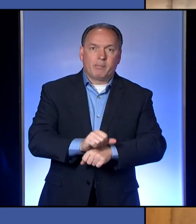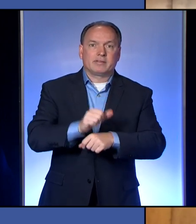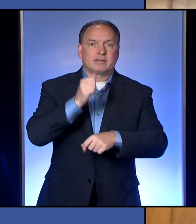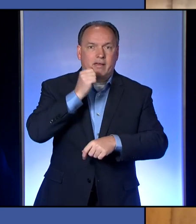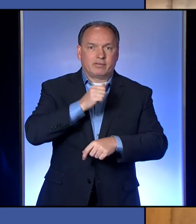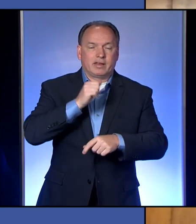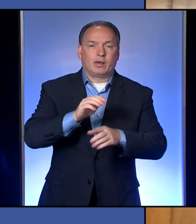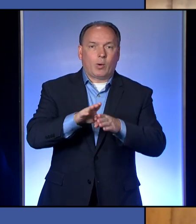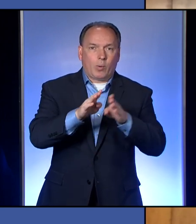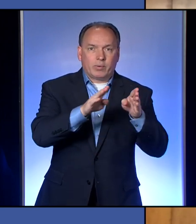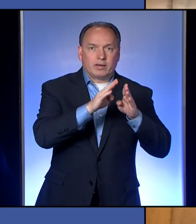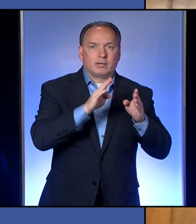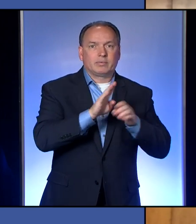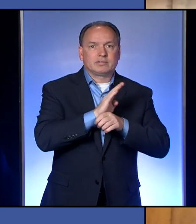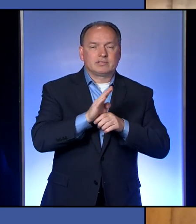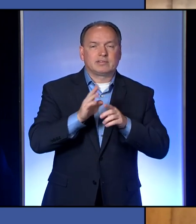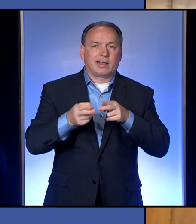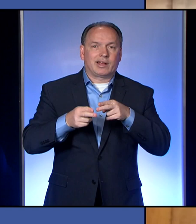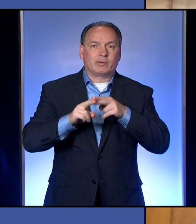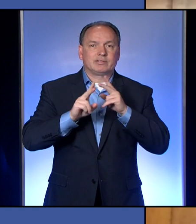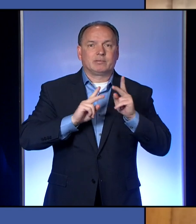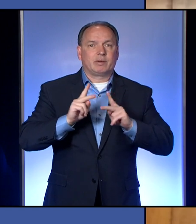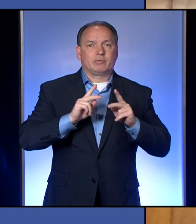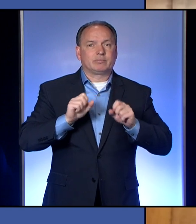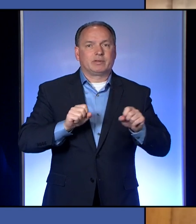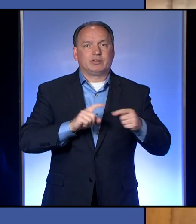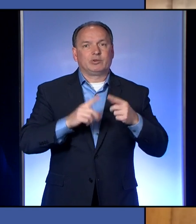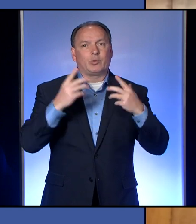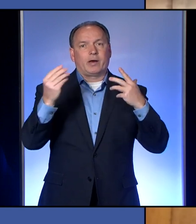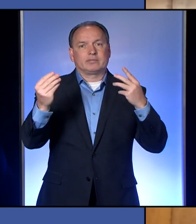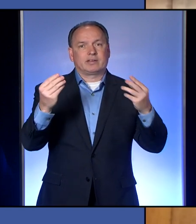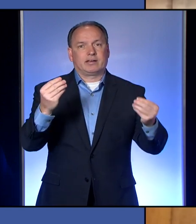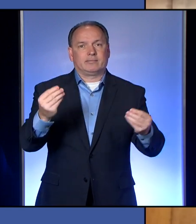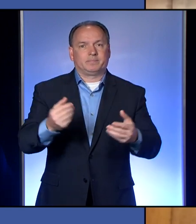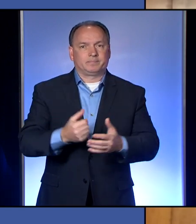and increasing people's ability to get outside.